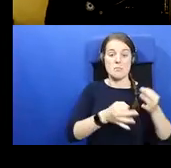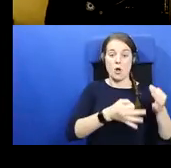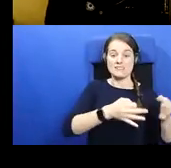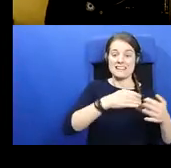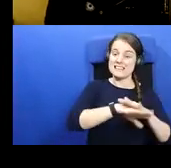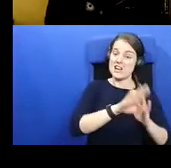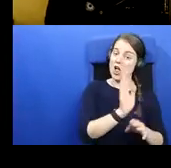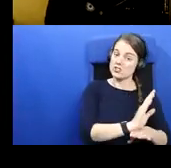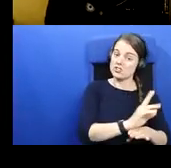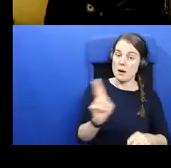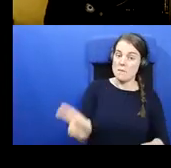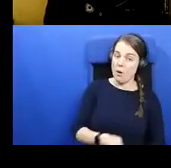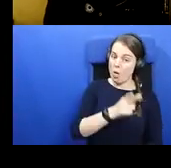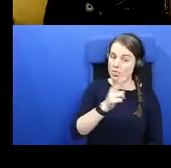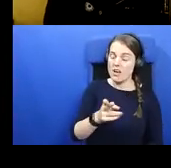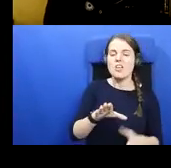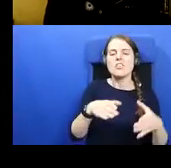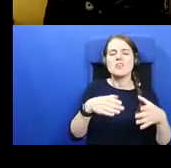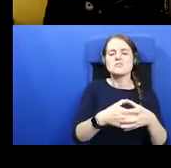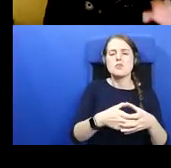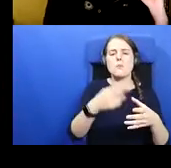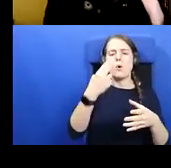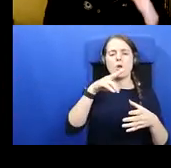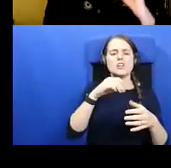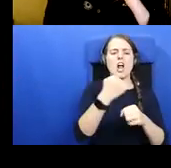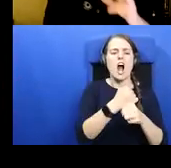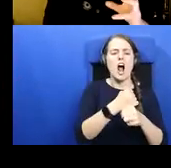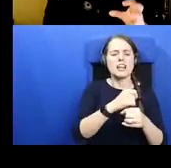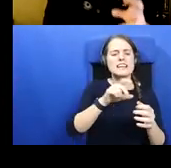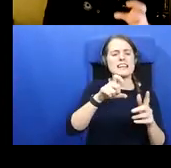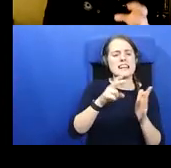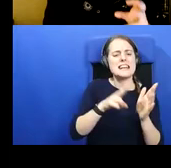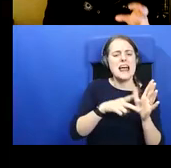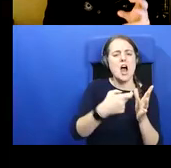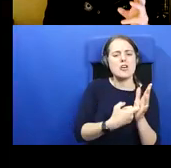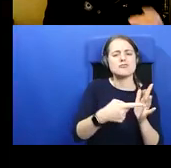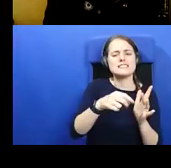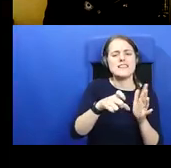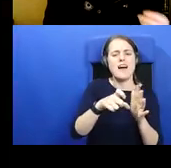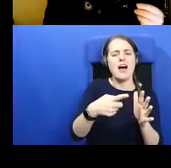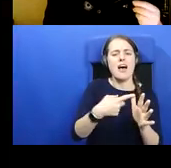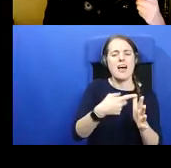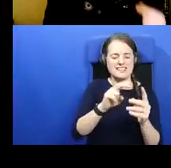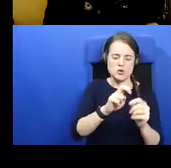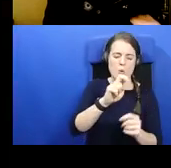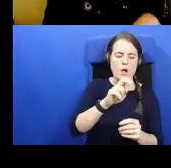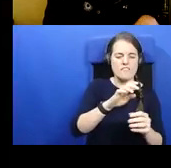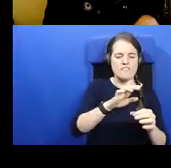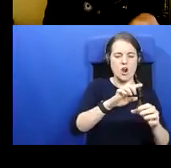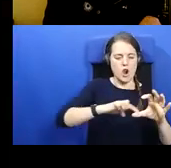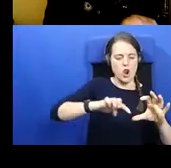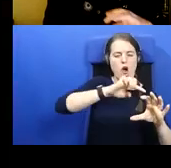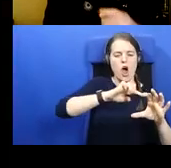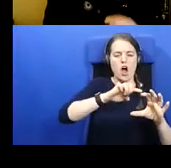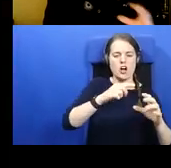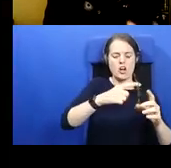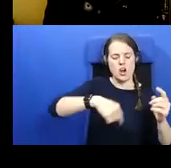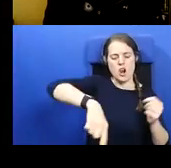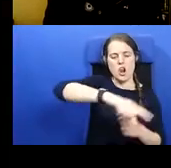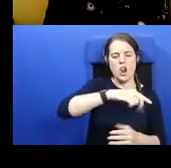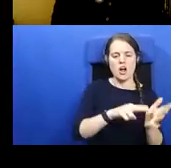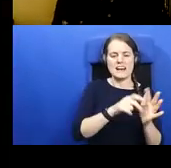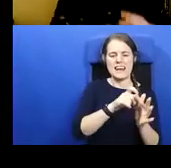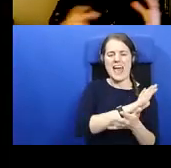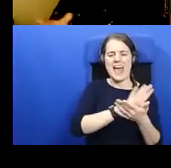There's a group called the Dáil Ríada, who would be to the north of Loch Ney. And they claim him as